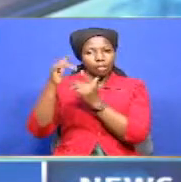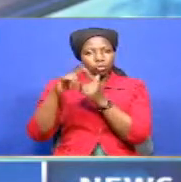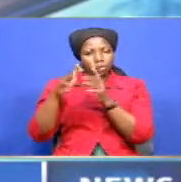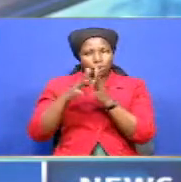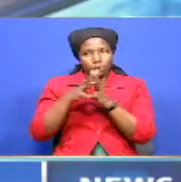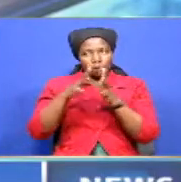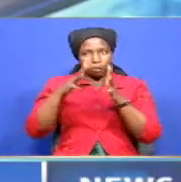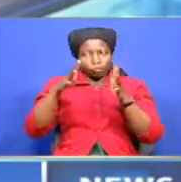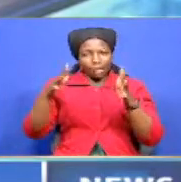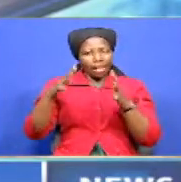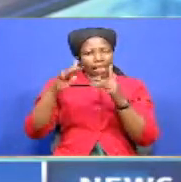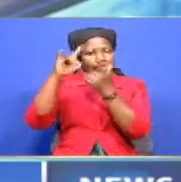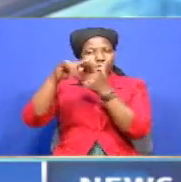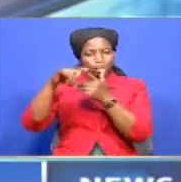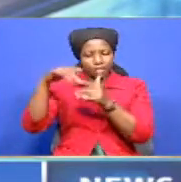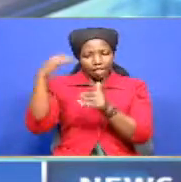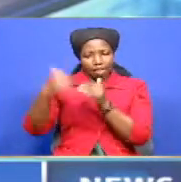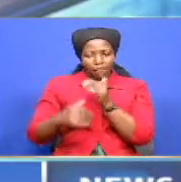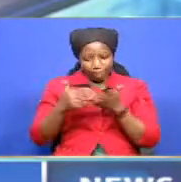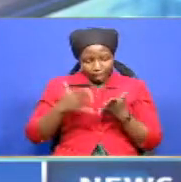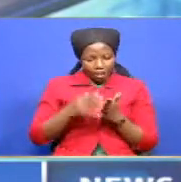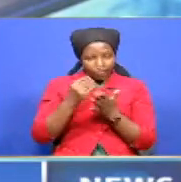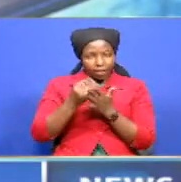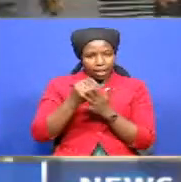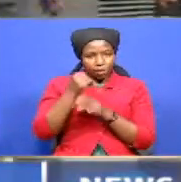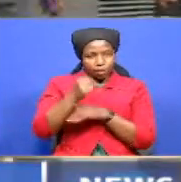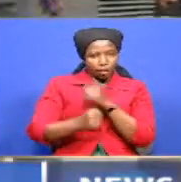by the end of the current financial year